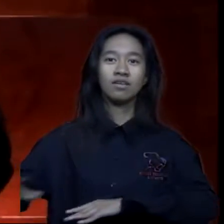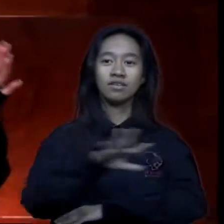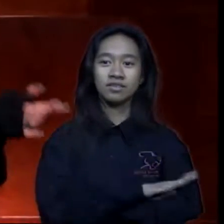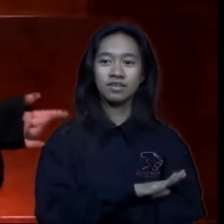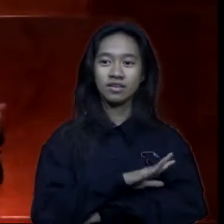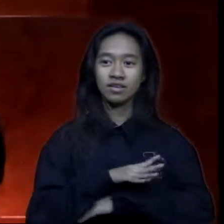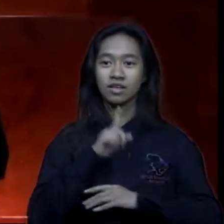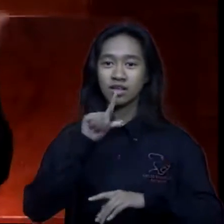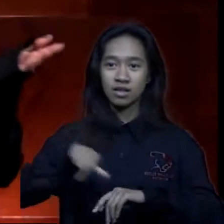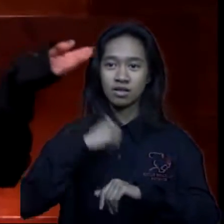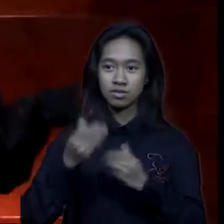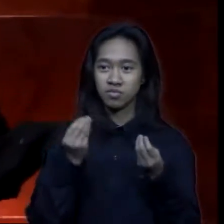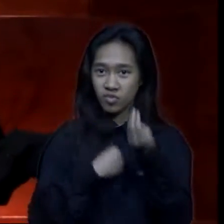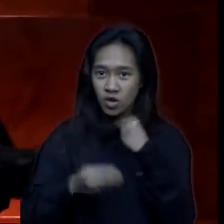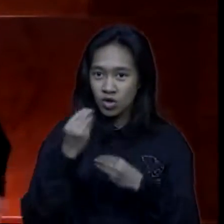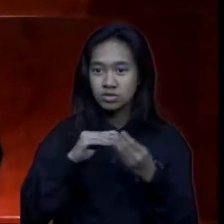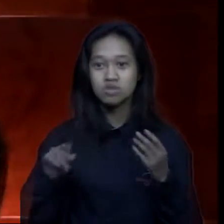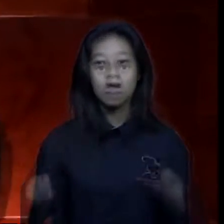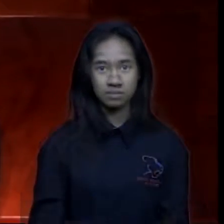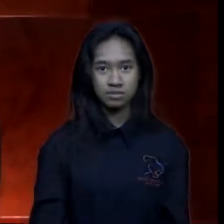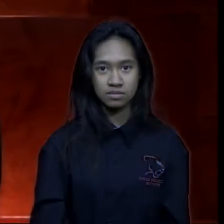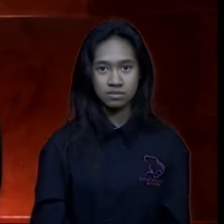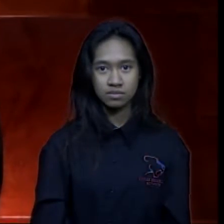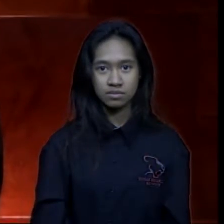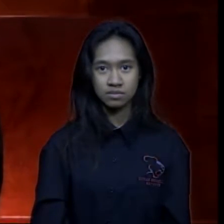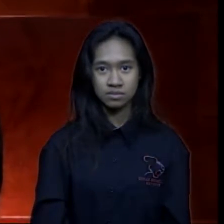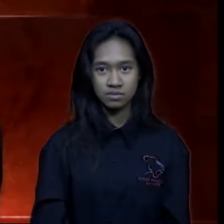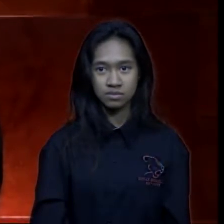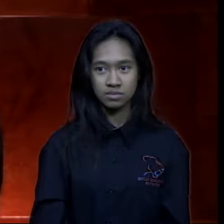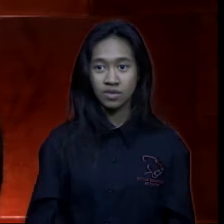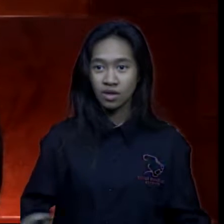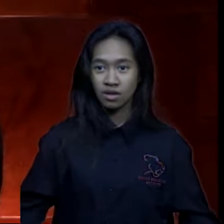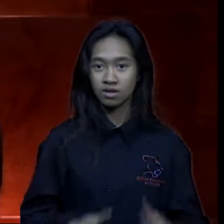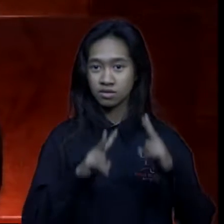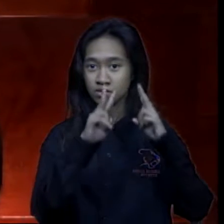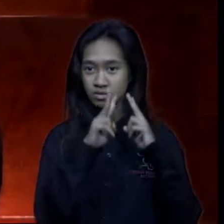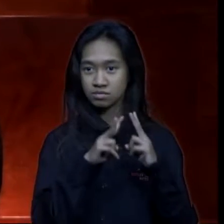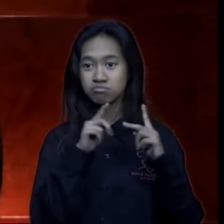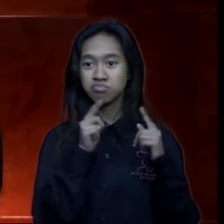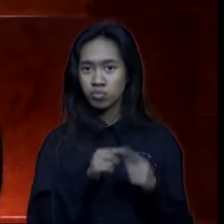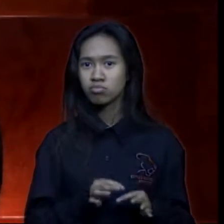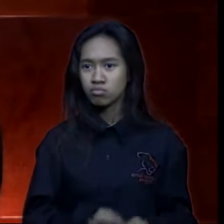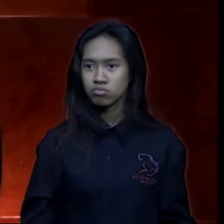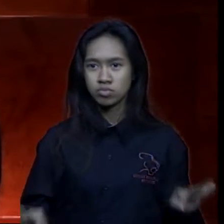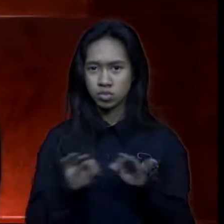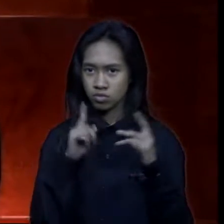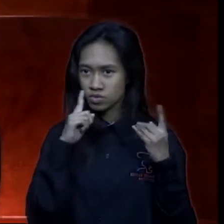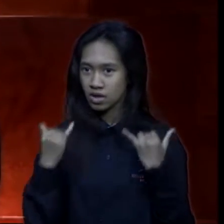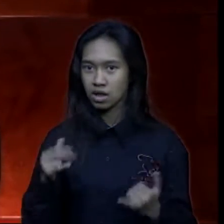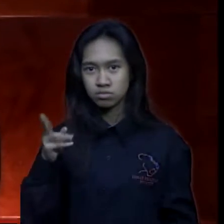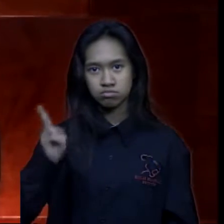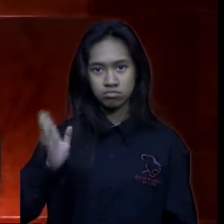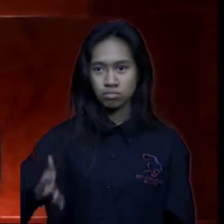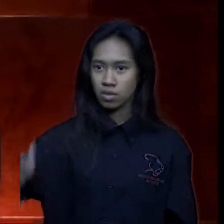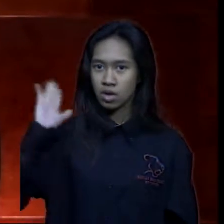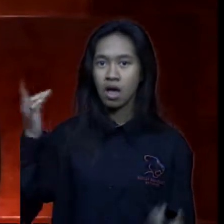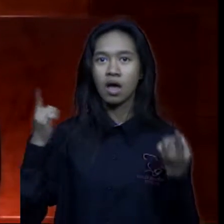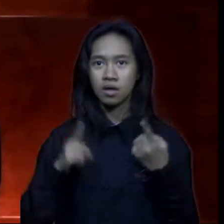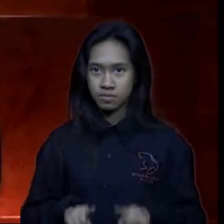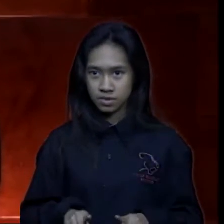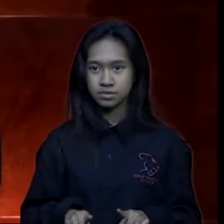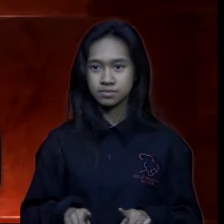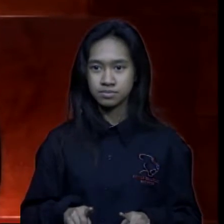smells the food the eiffel tower the eiffel tower leads this segment of today in history it was on this day in